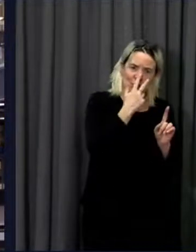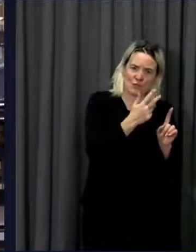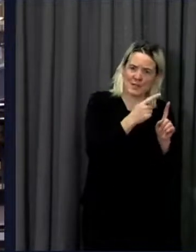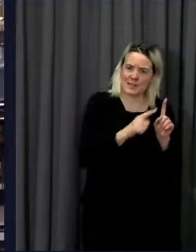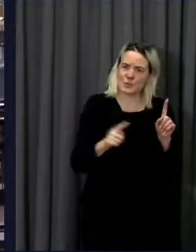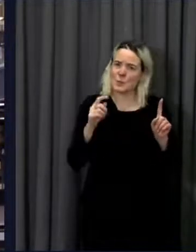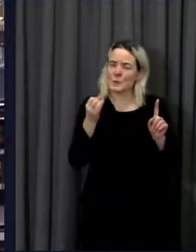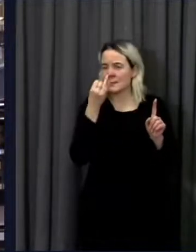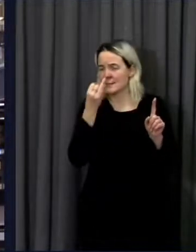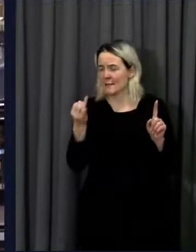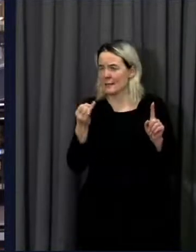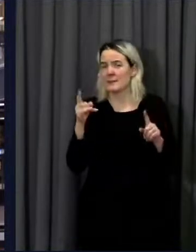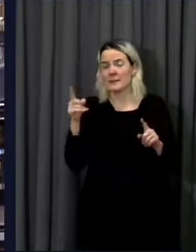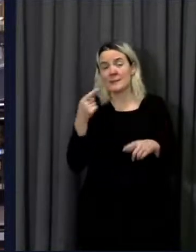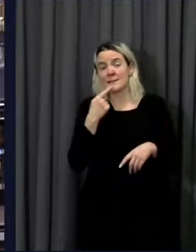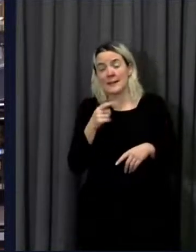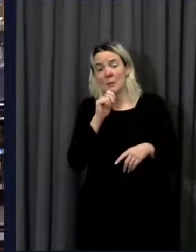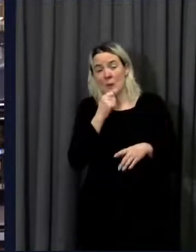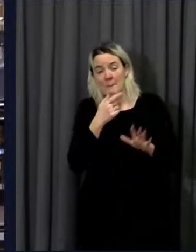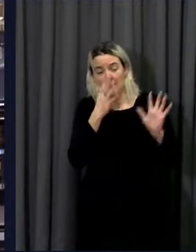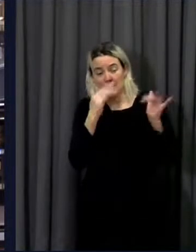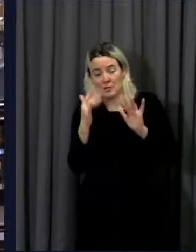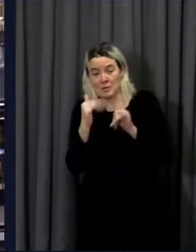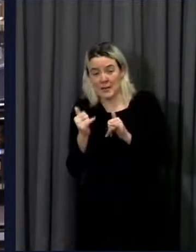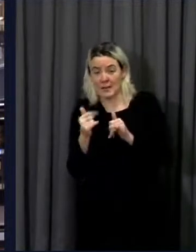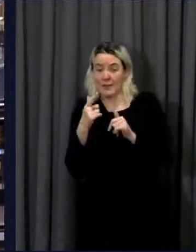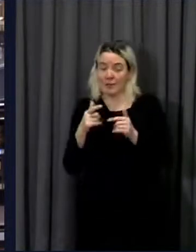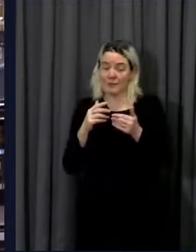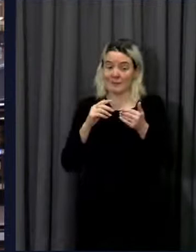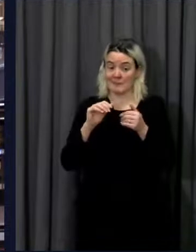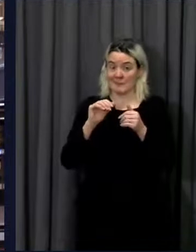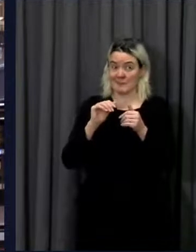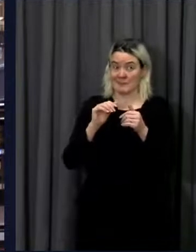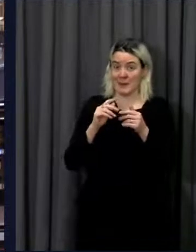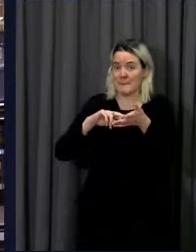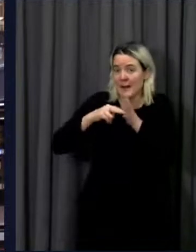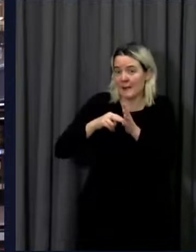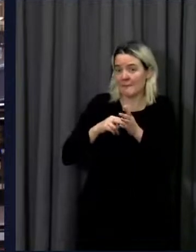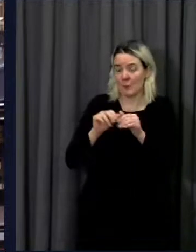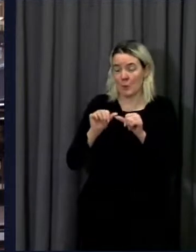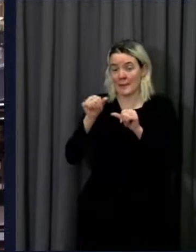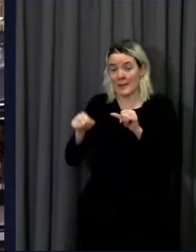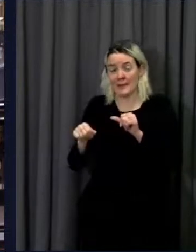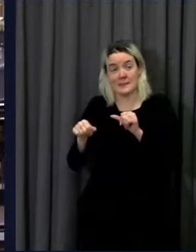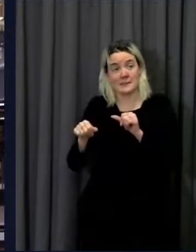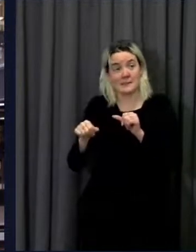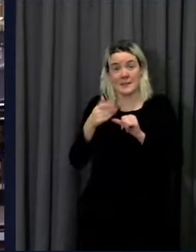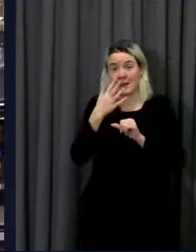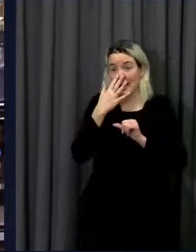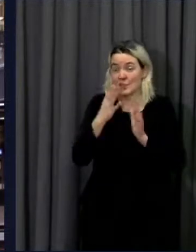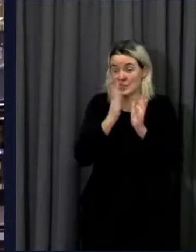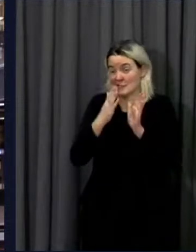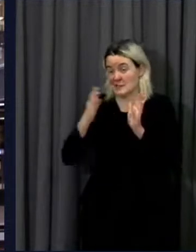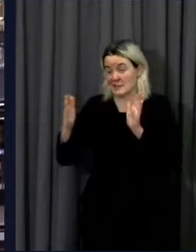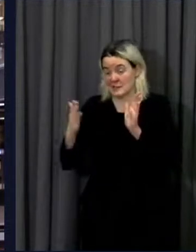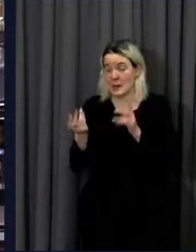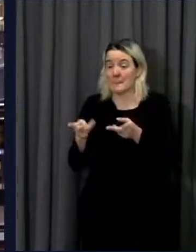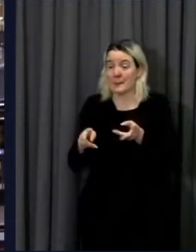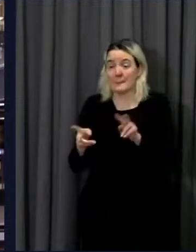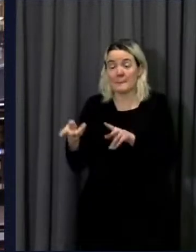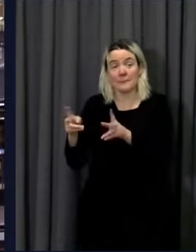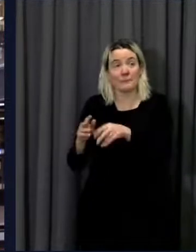monitoring and planning for the phased return of other age groups. The Welsh Local Government Association are asking for a clear